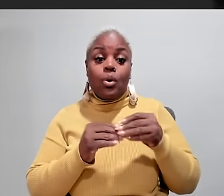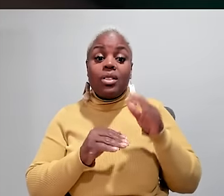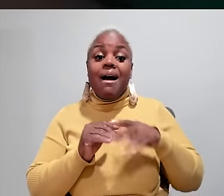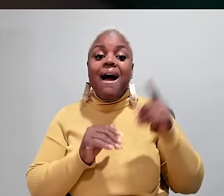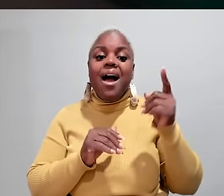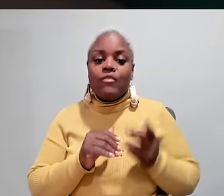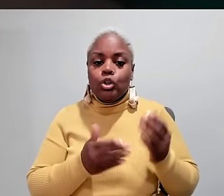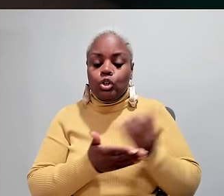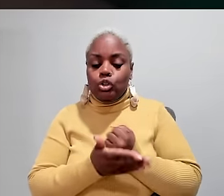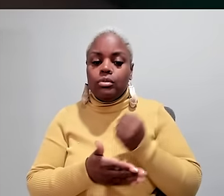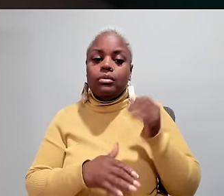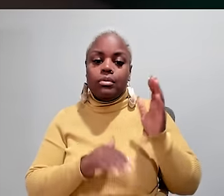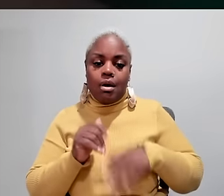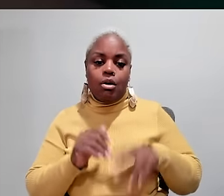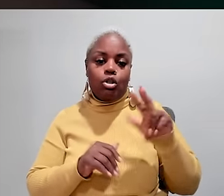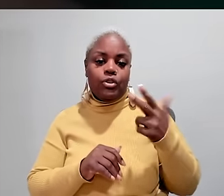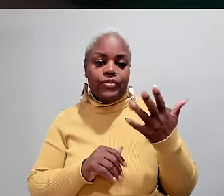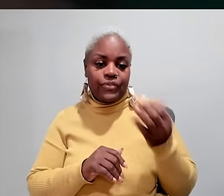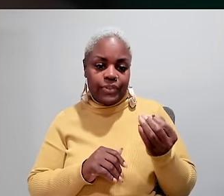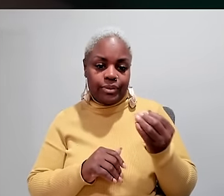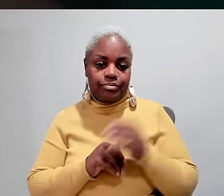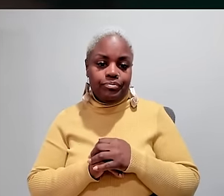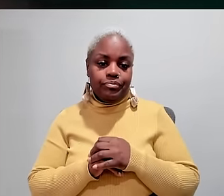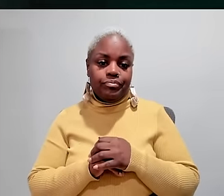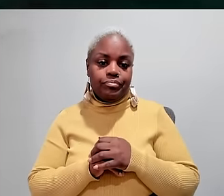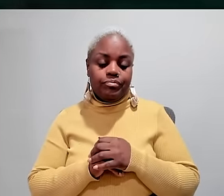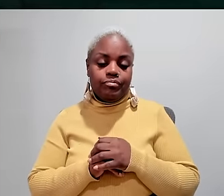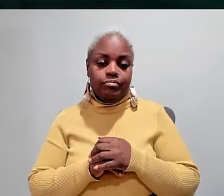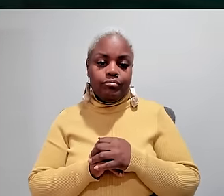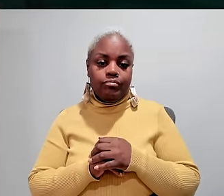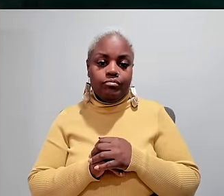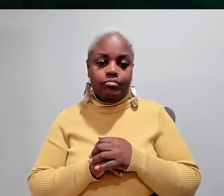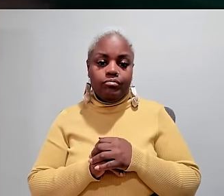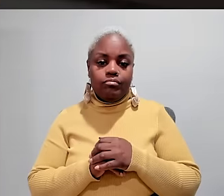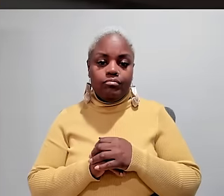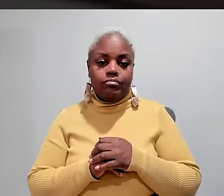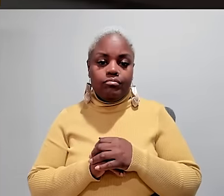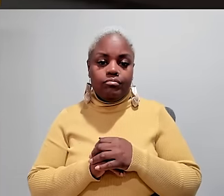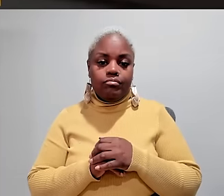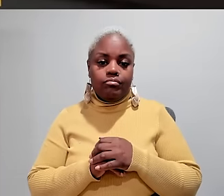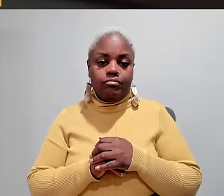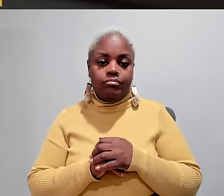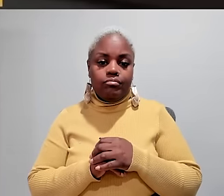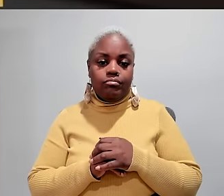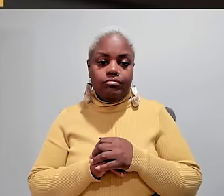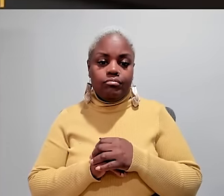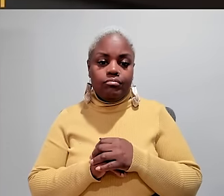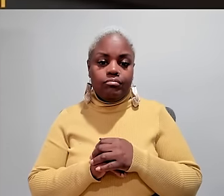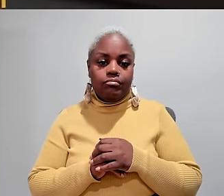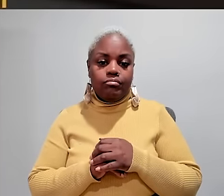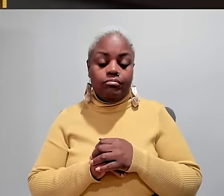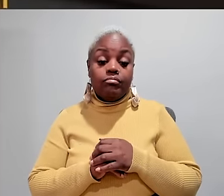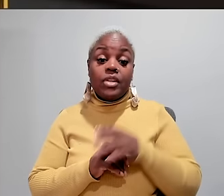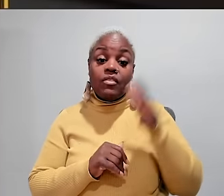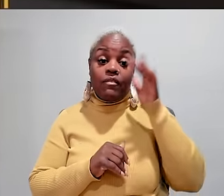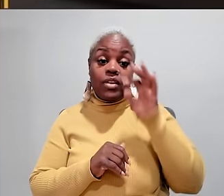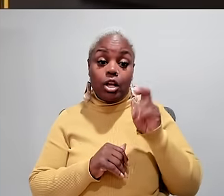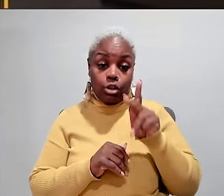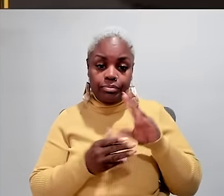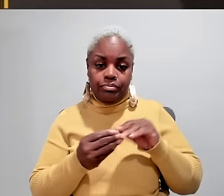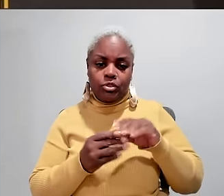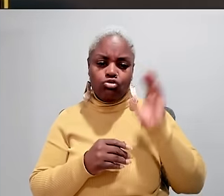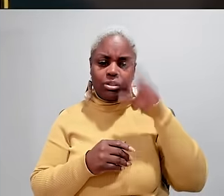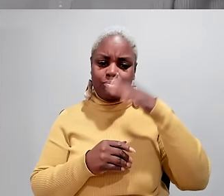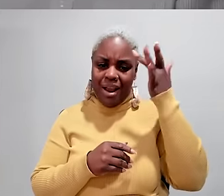hourly wage of a person working in the program is $4.15, but more than half earn less than $3